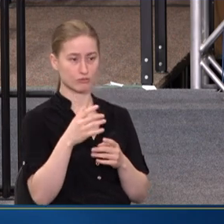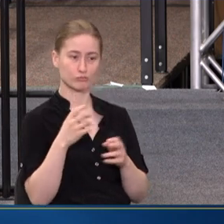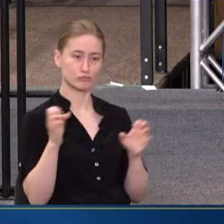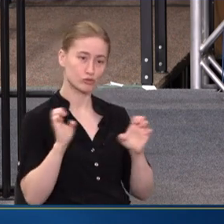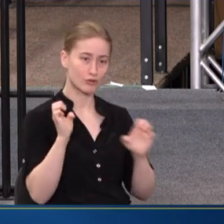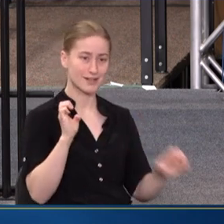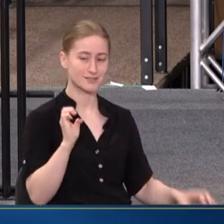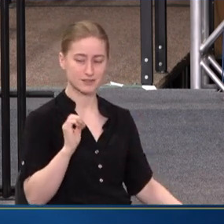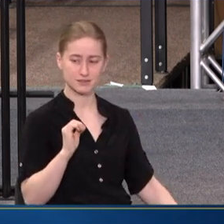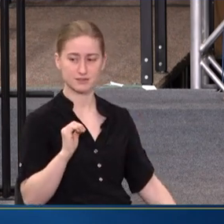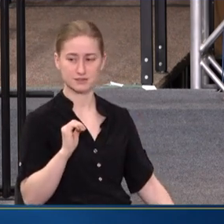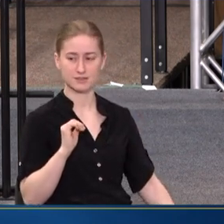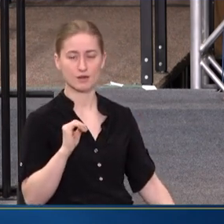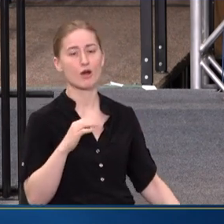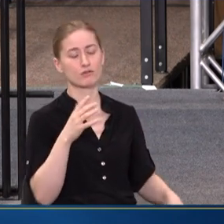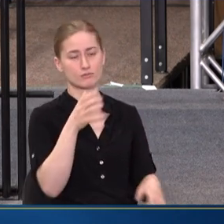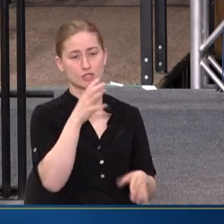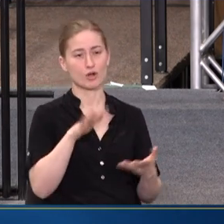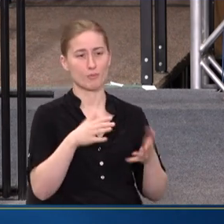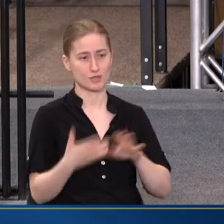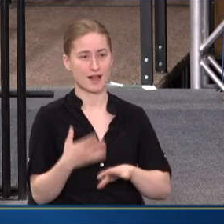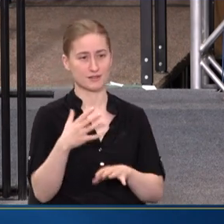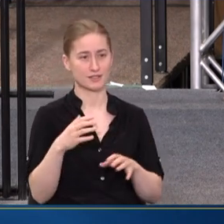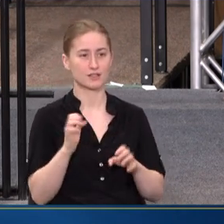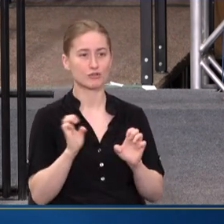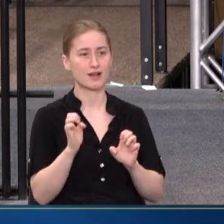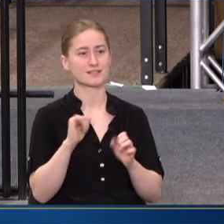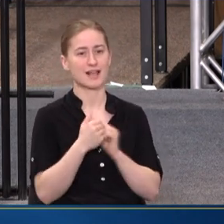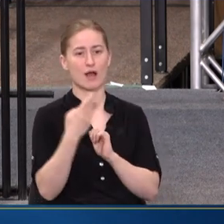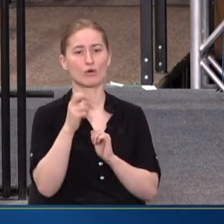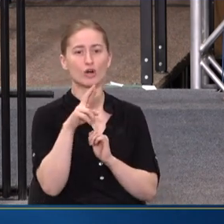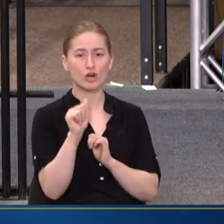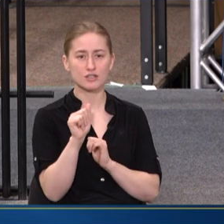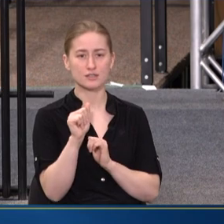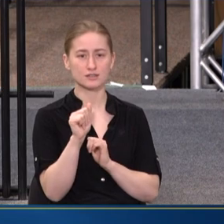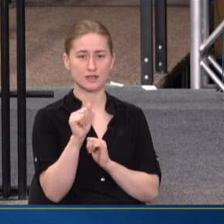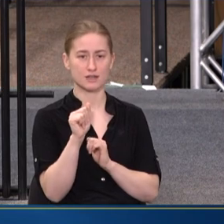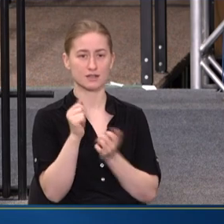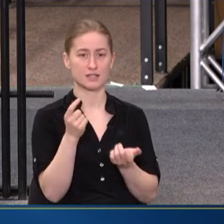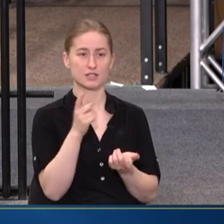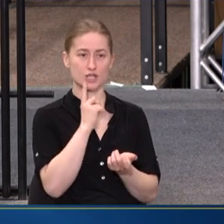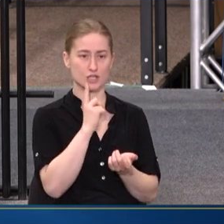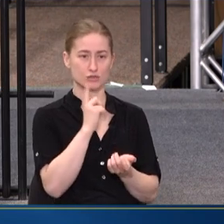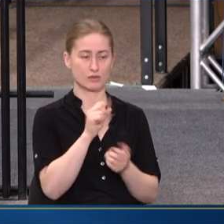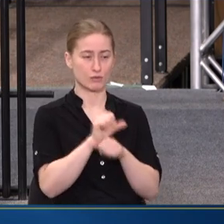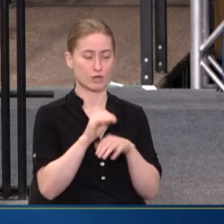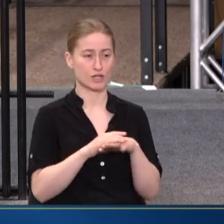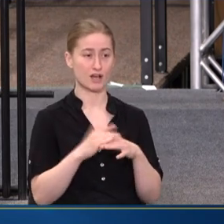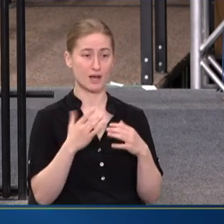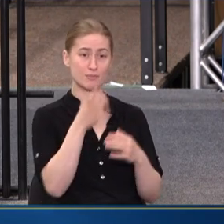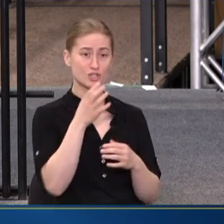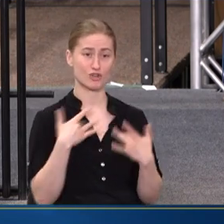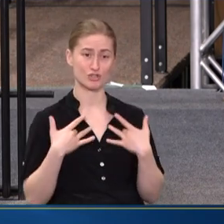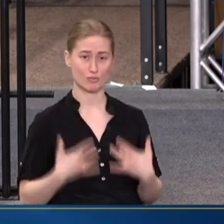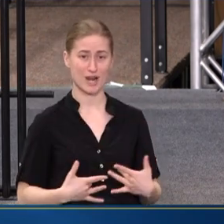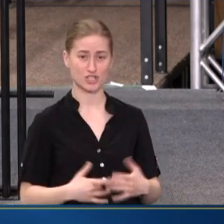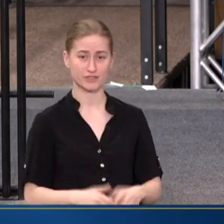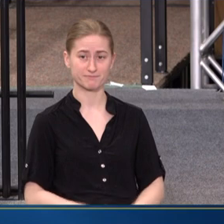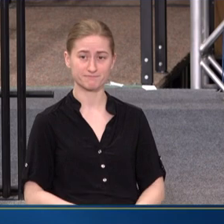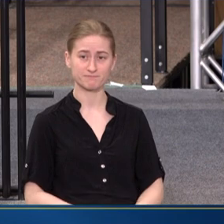HOW HRSA IS ADDRESSING WORKFORCE ISSUES RELATED TO MATERNAL DEPRESSION. YEAH, IT IS